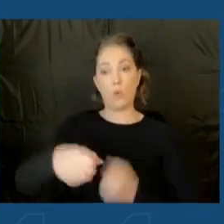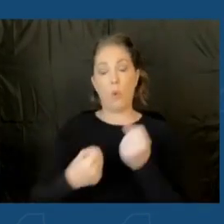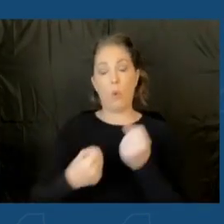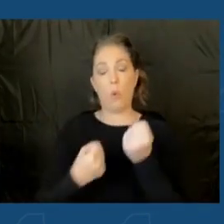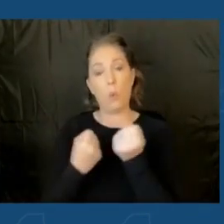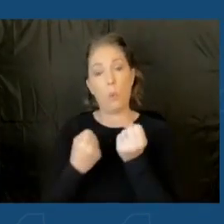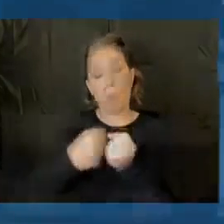Male Speaker 2